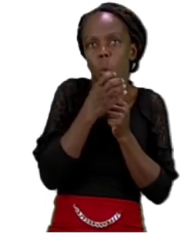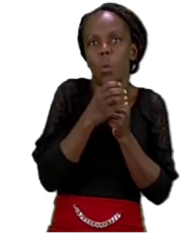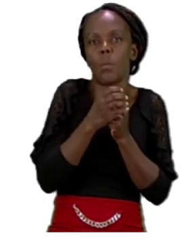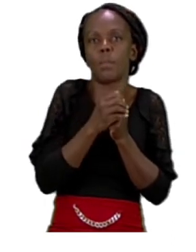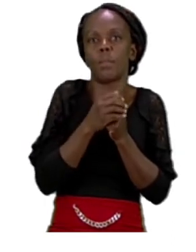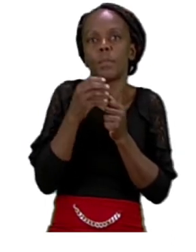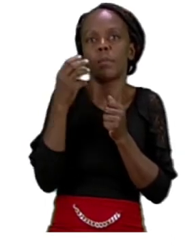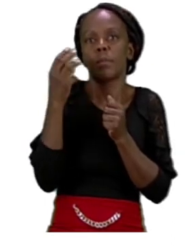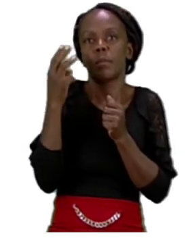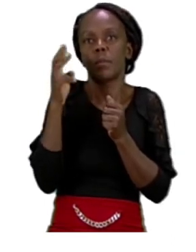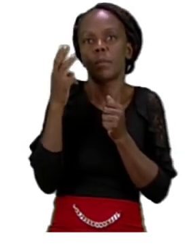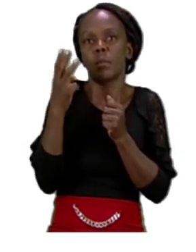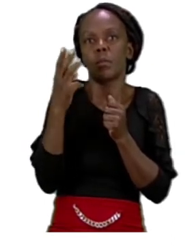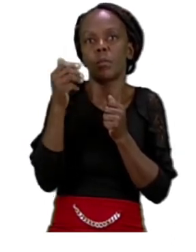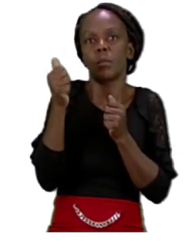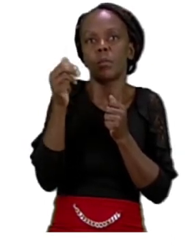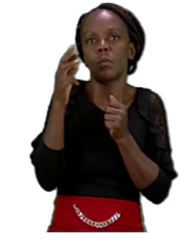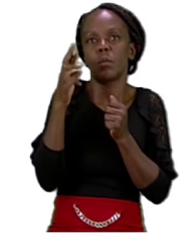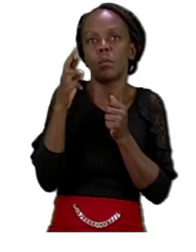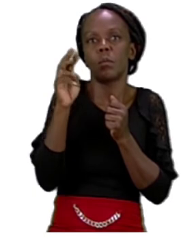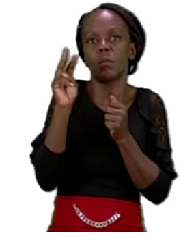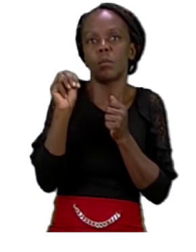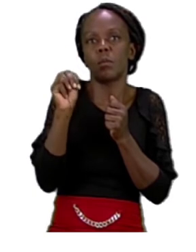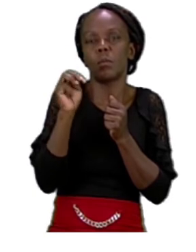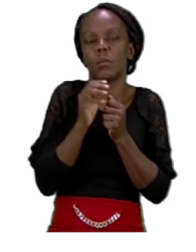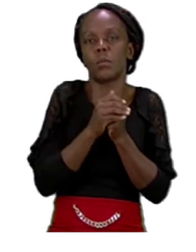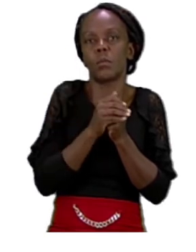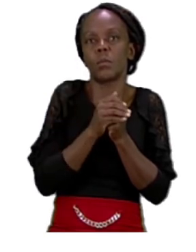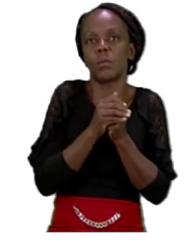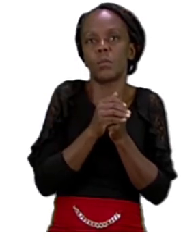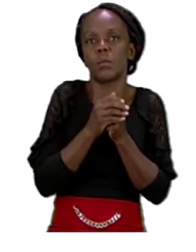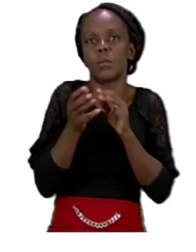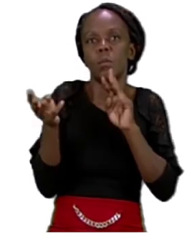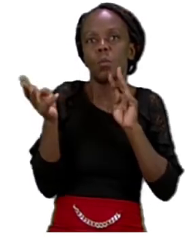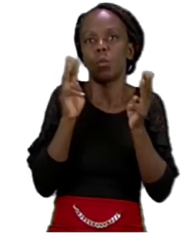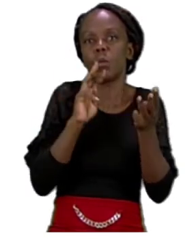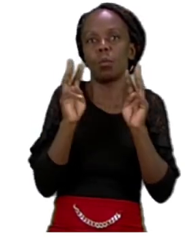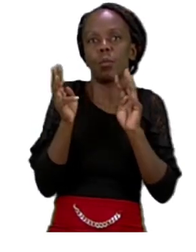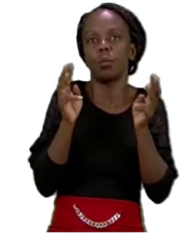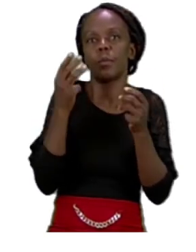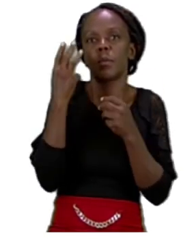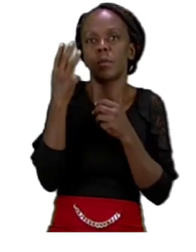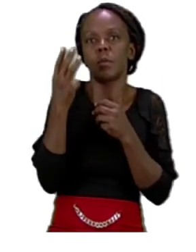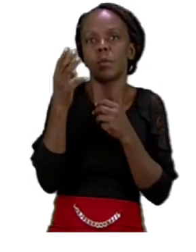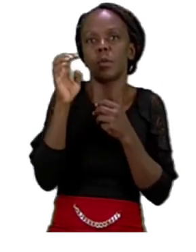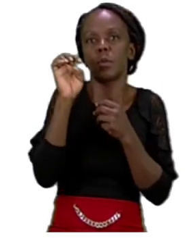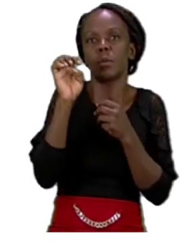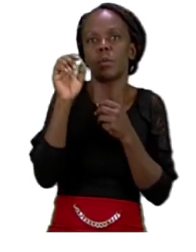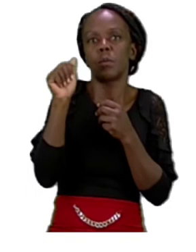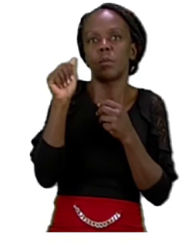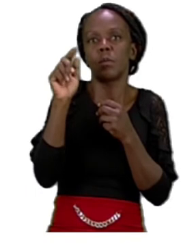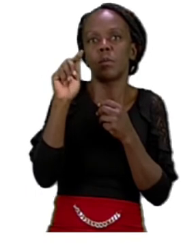warm weather weather